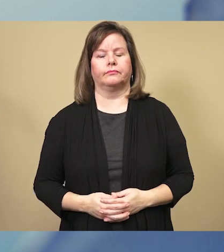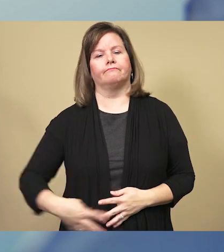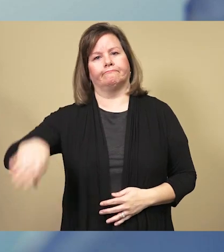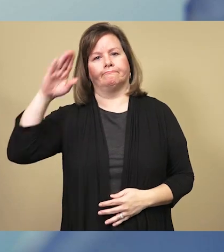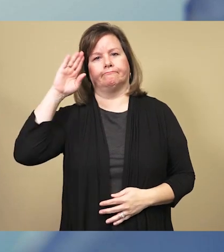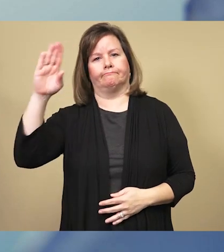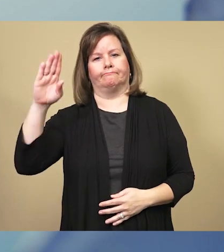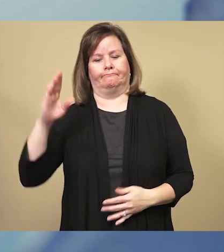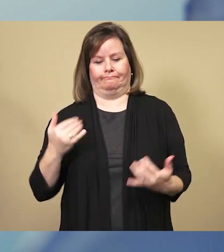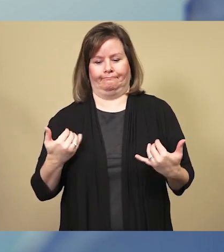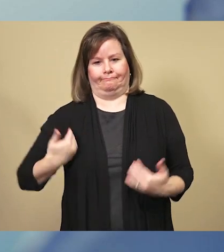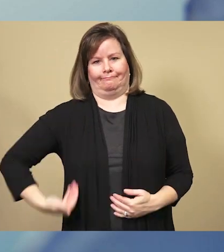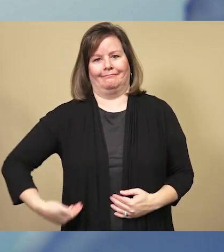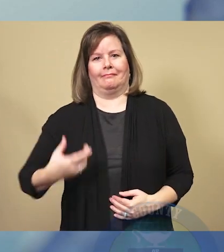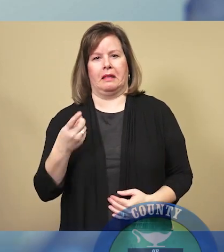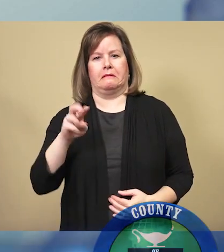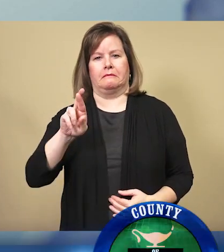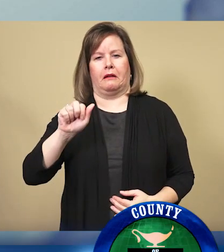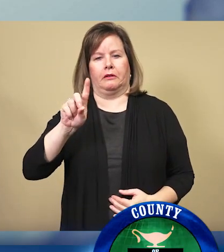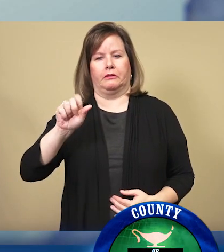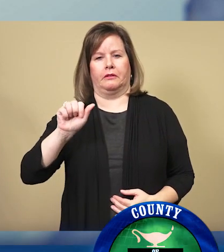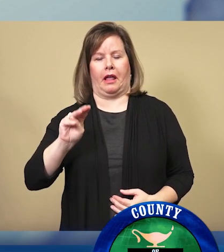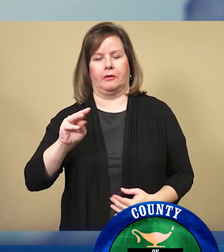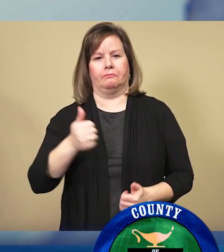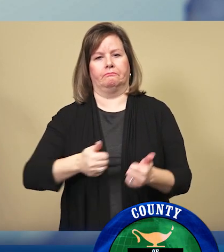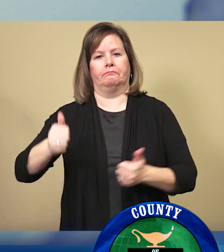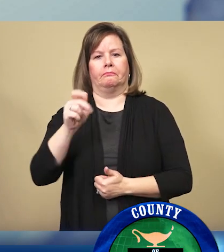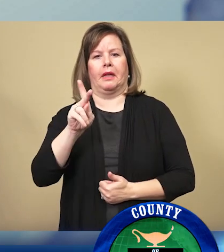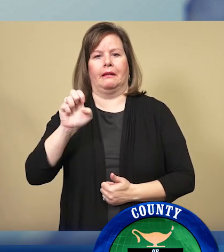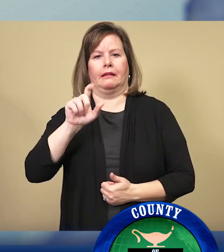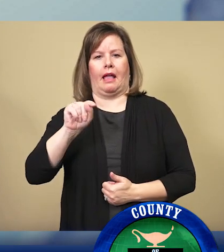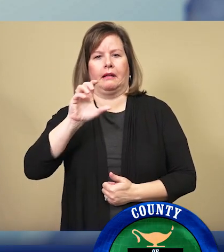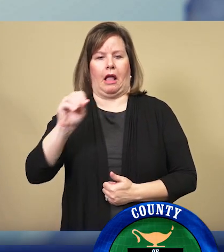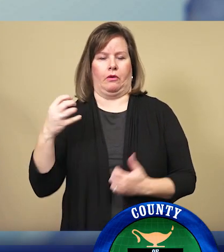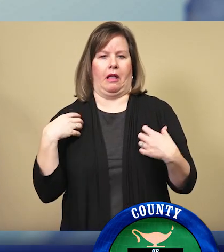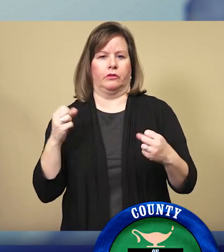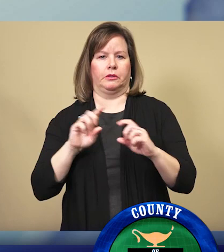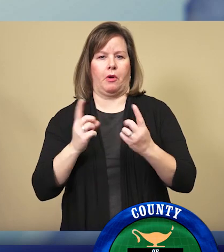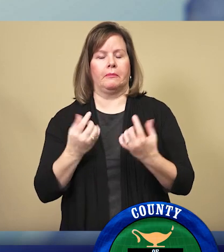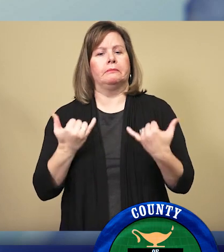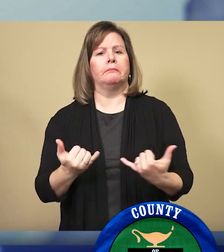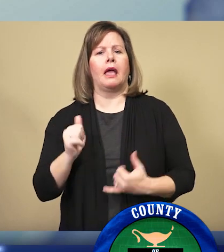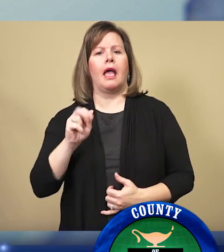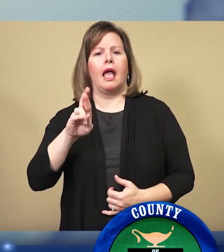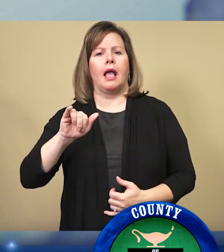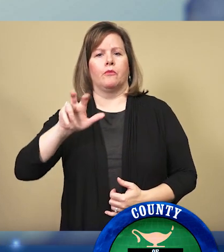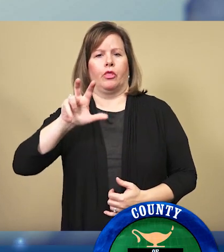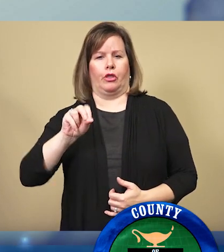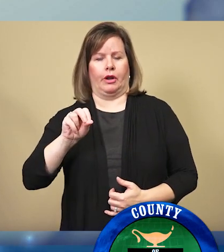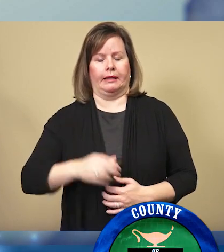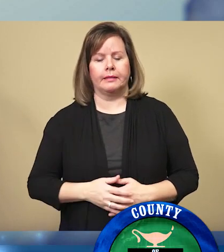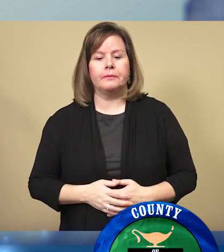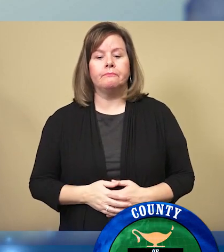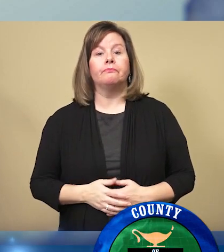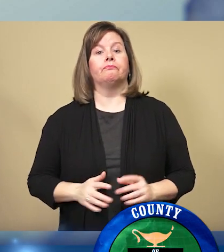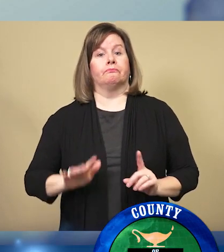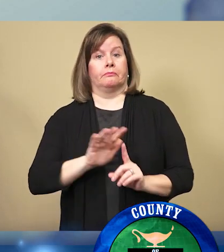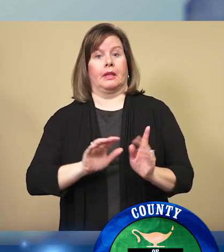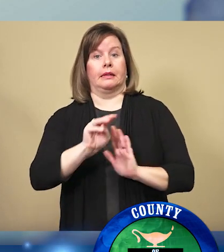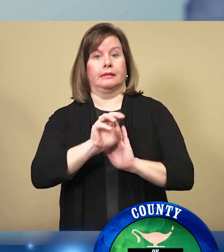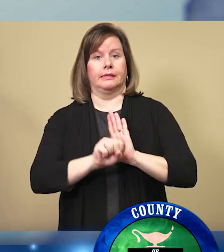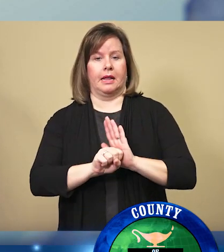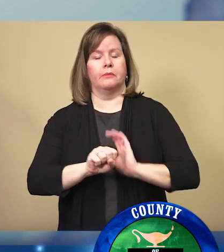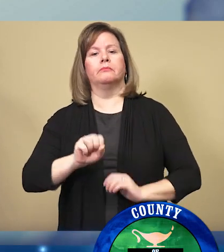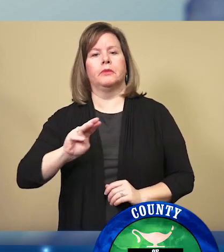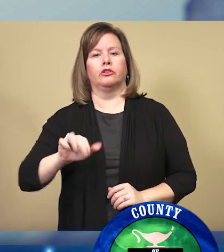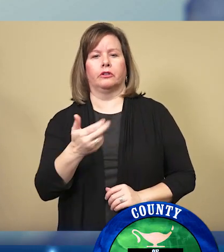Hello everyone, I'm Dr. Adam London, Director of the Kent County Health Department. Today is April 30th. Across the state of Michigan, it's now reported there are 40